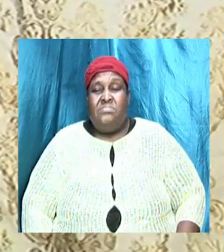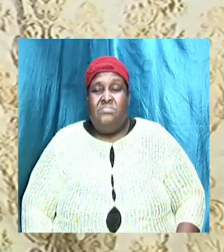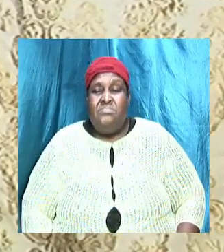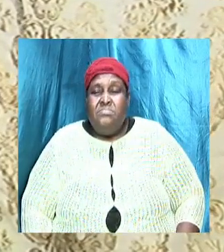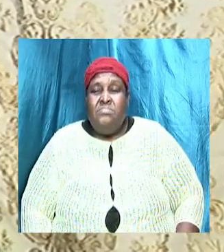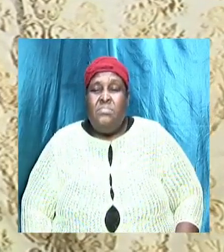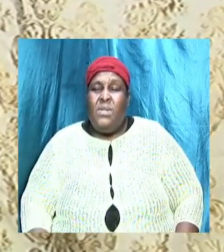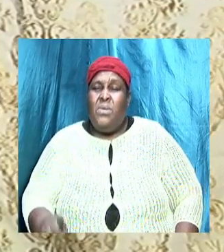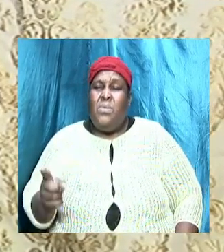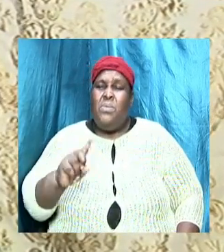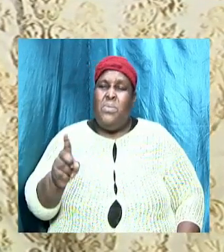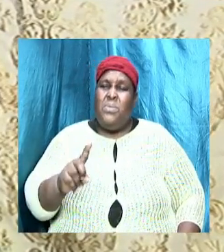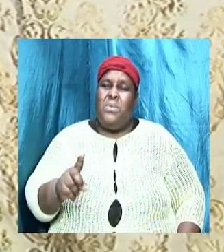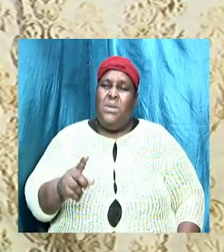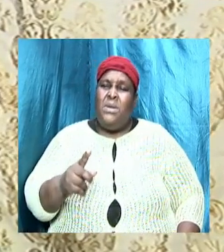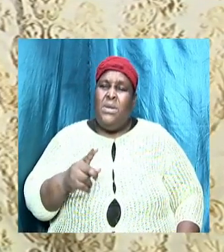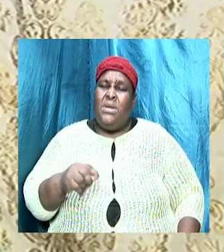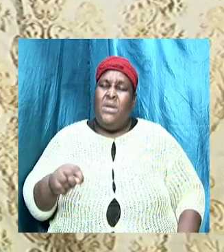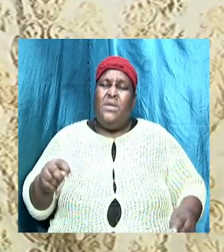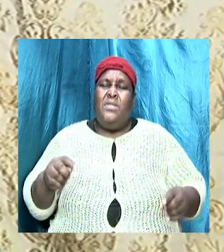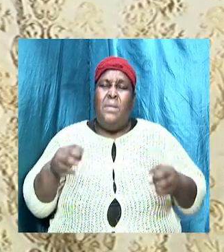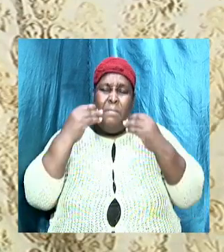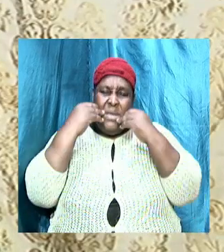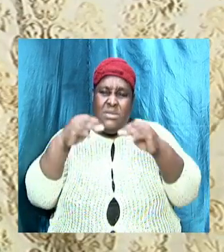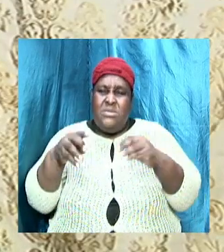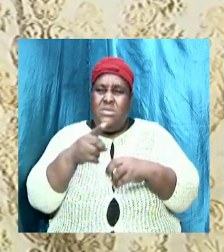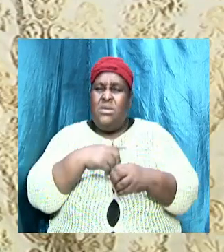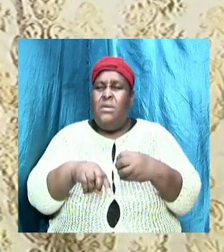where is the message about salvation?